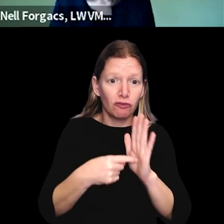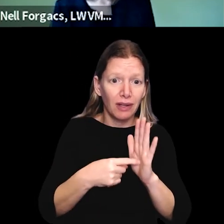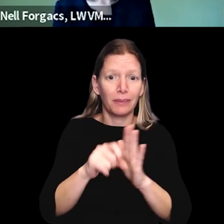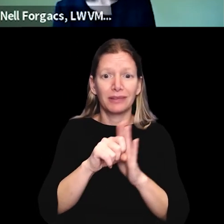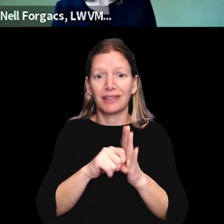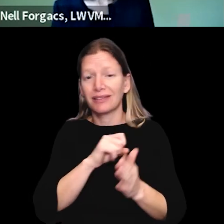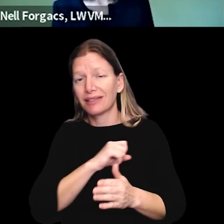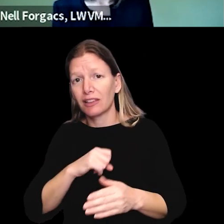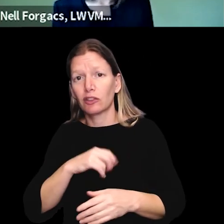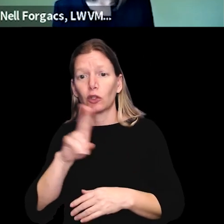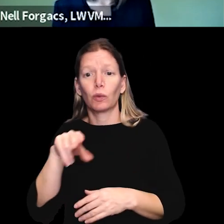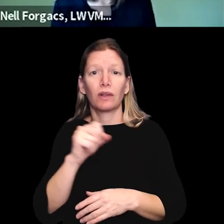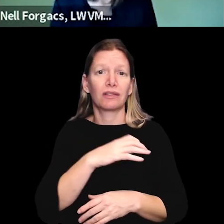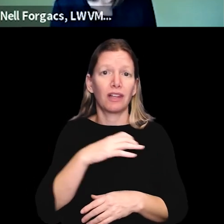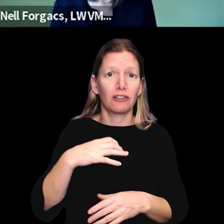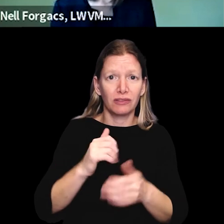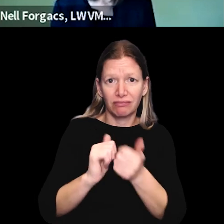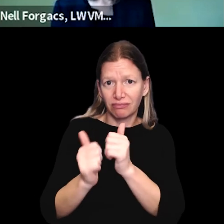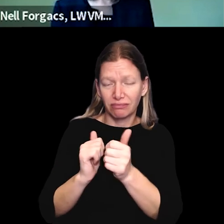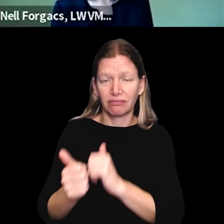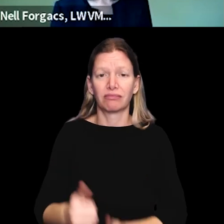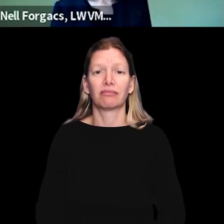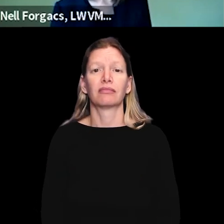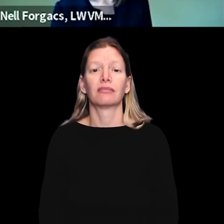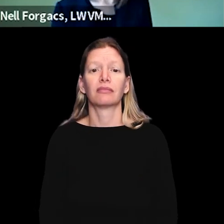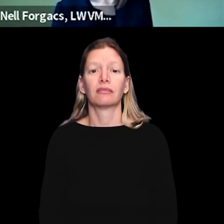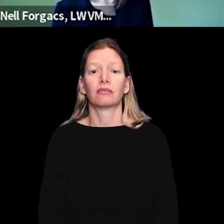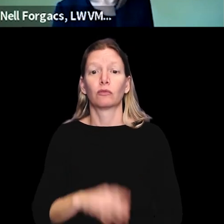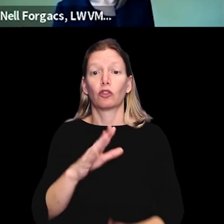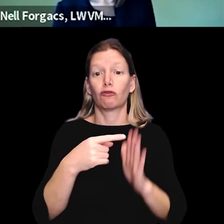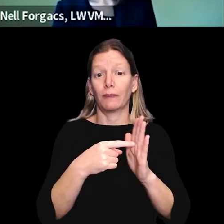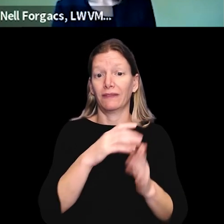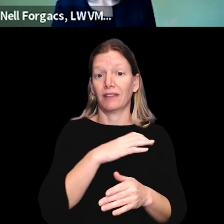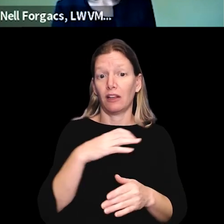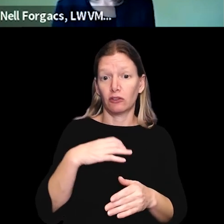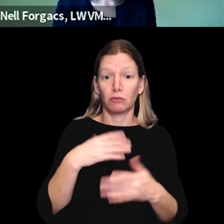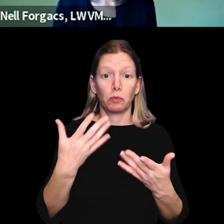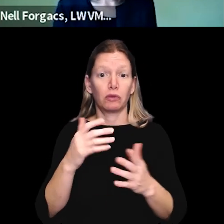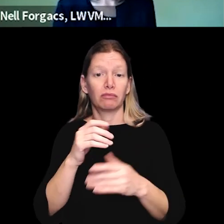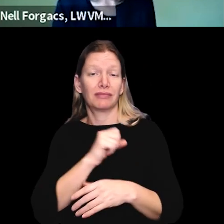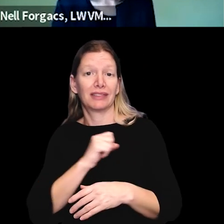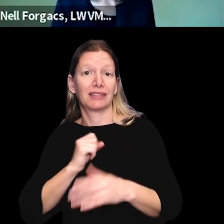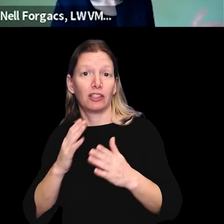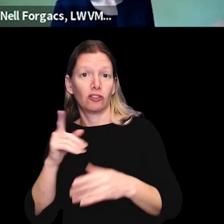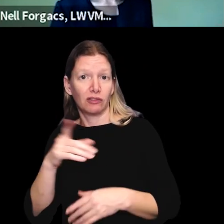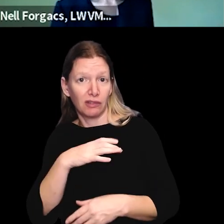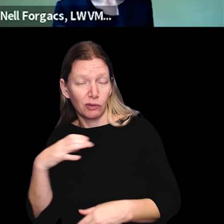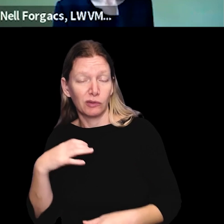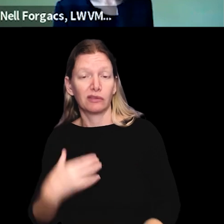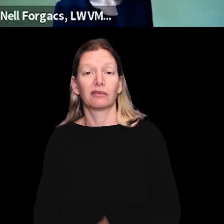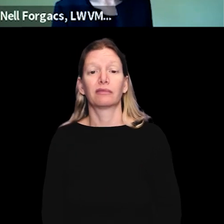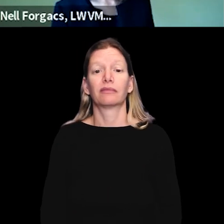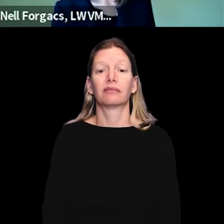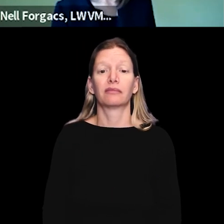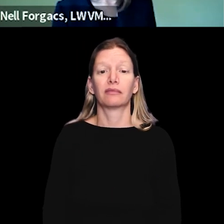for example, your state rep state senator. Um, and us congressional races your representative in Congress